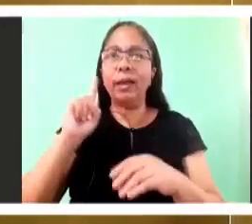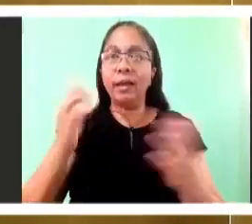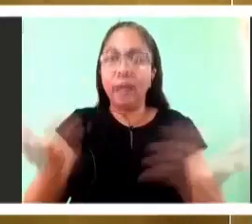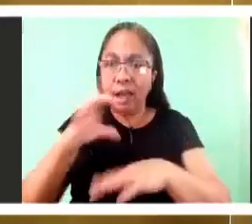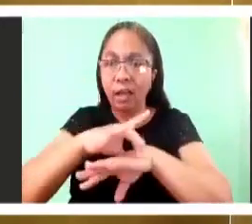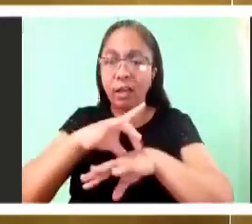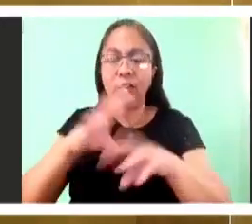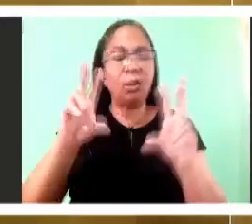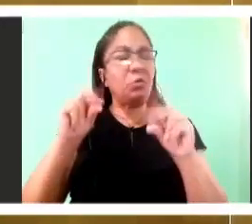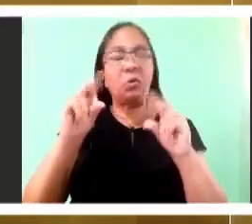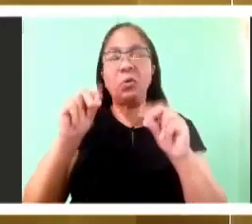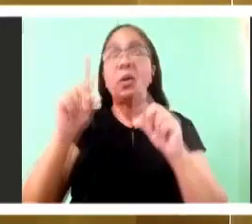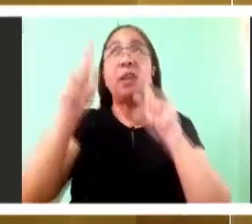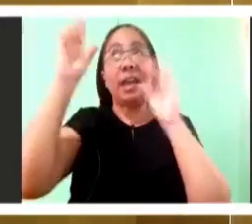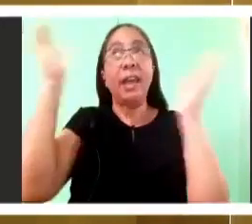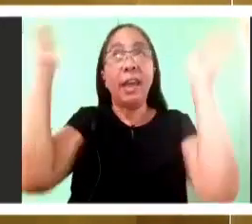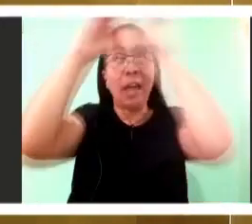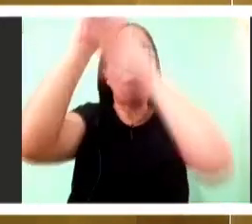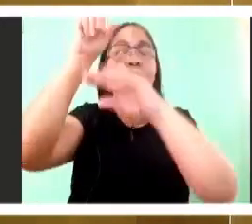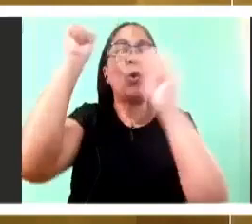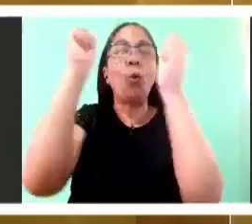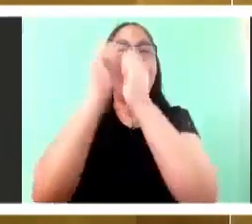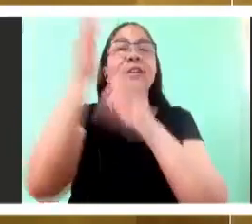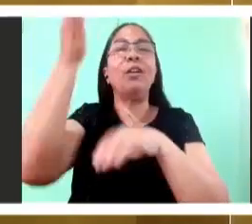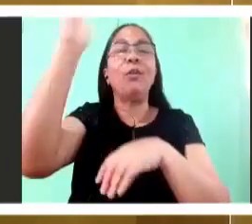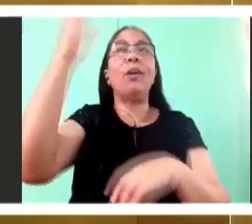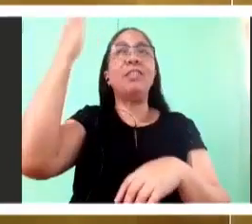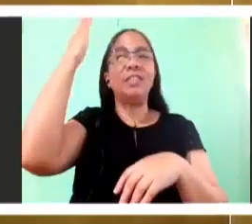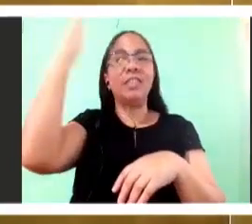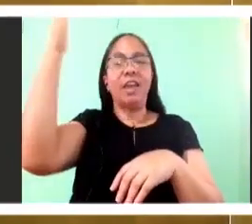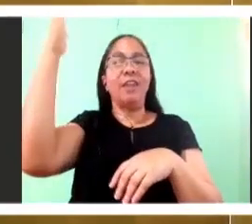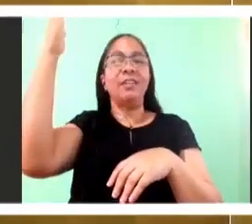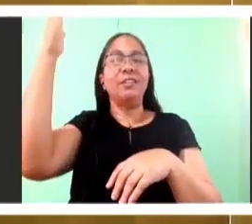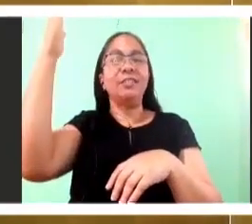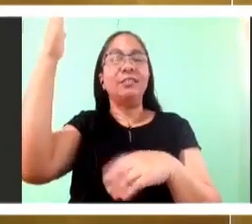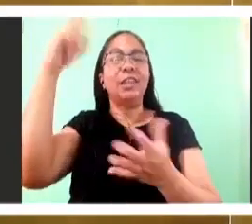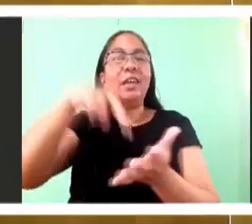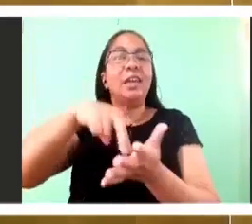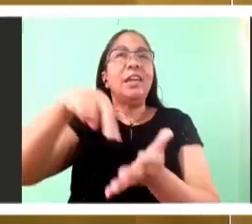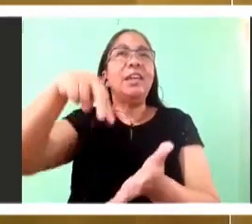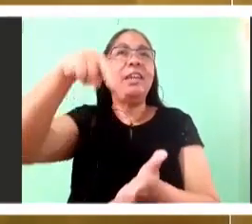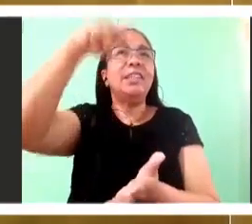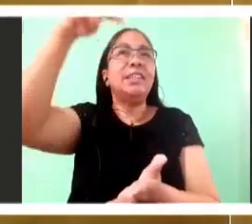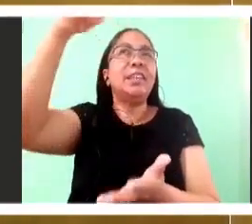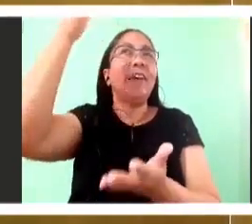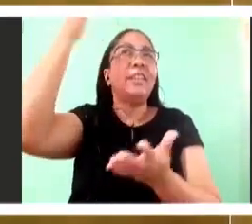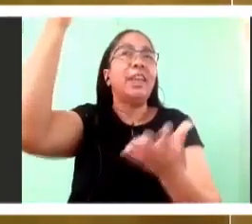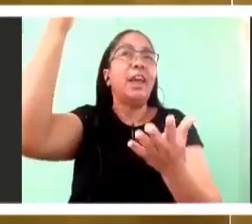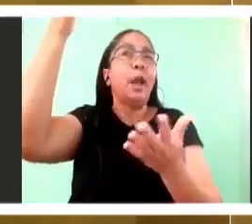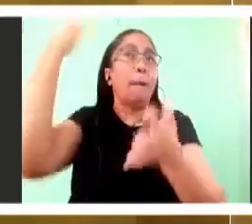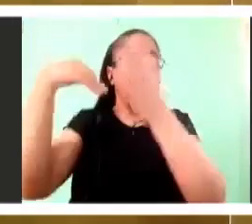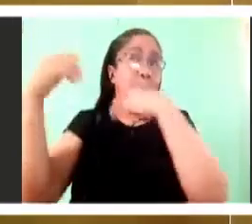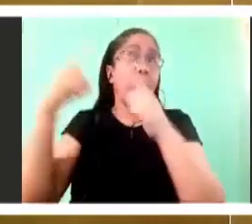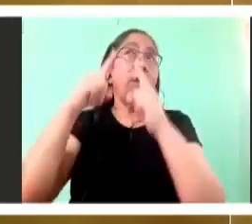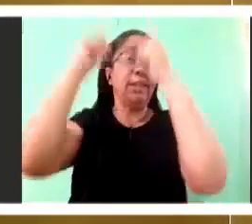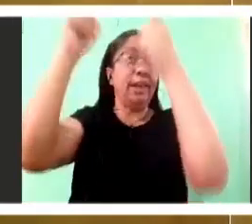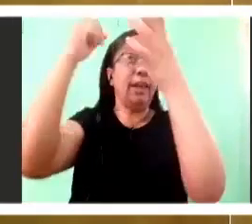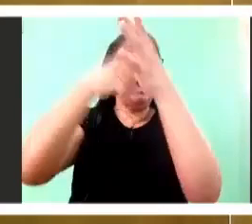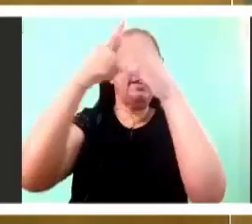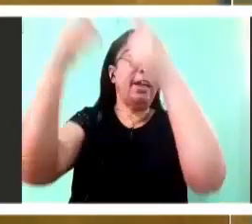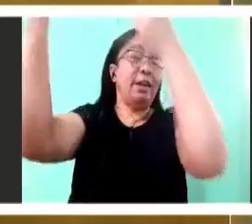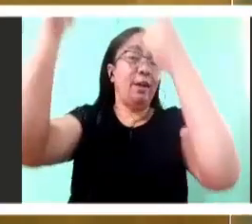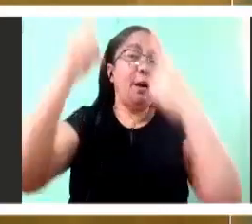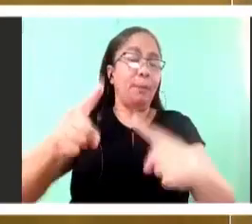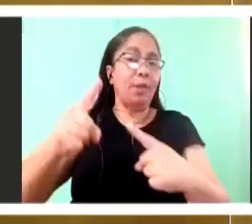see the Son of Man as he was before the incarnation? What if you were to see the full mystery of